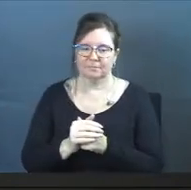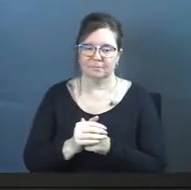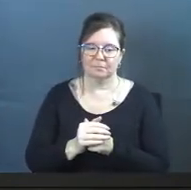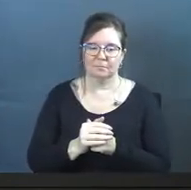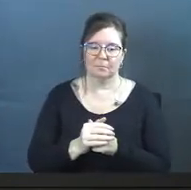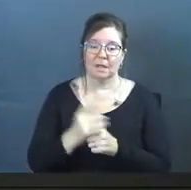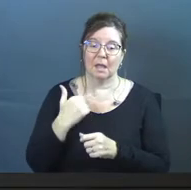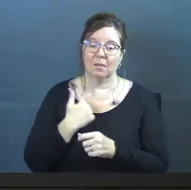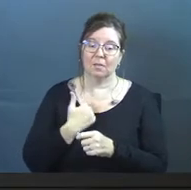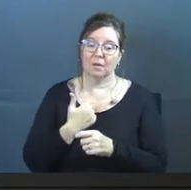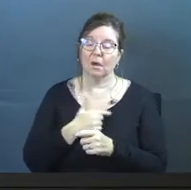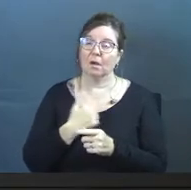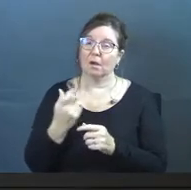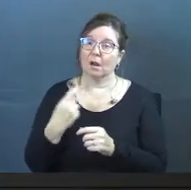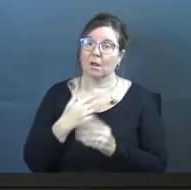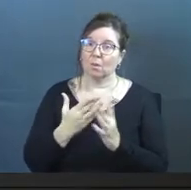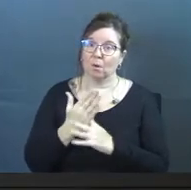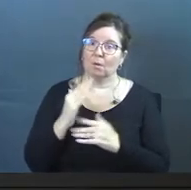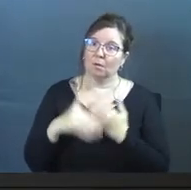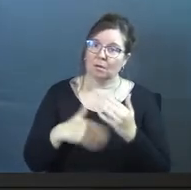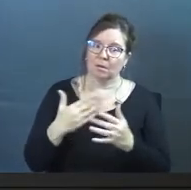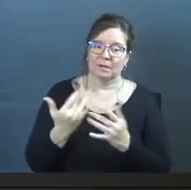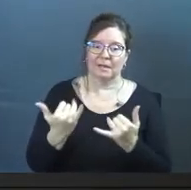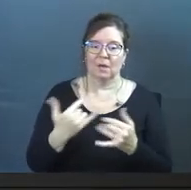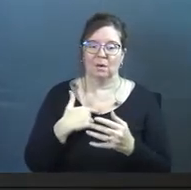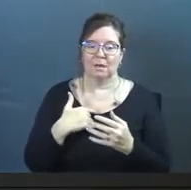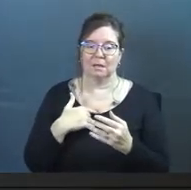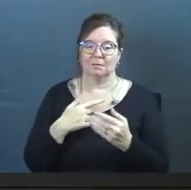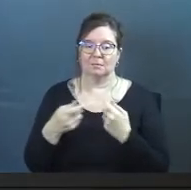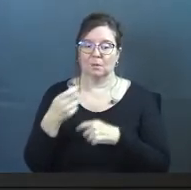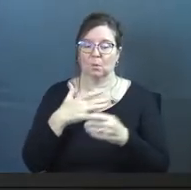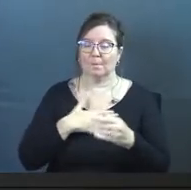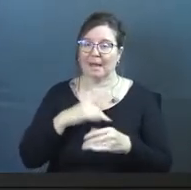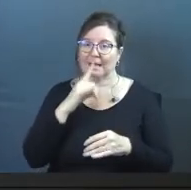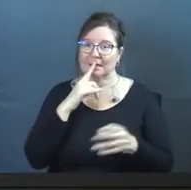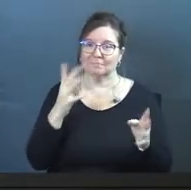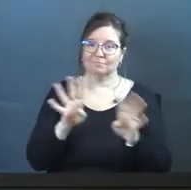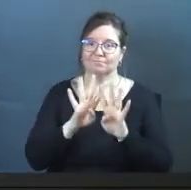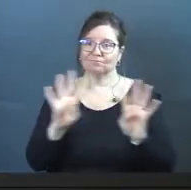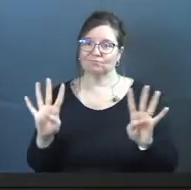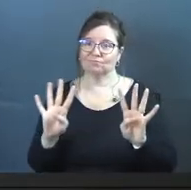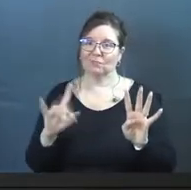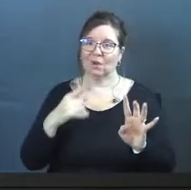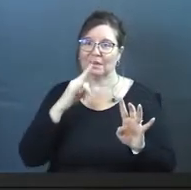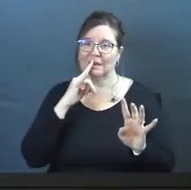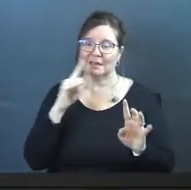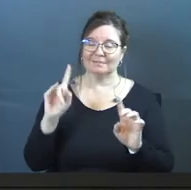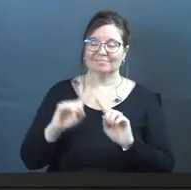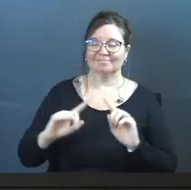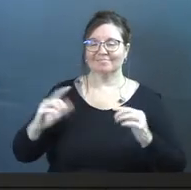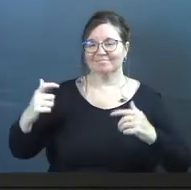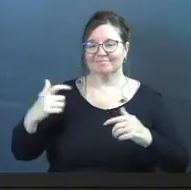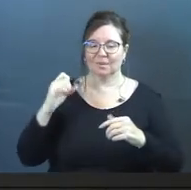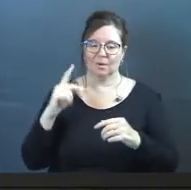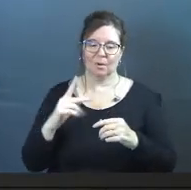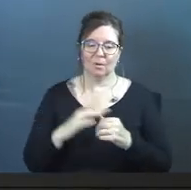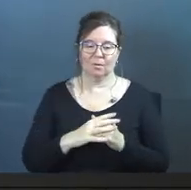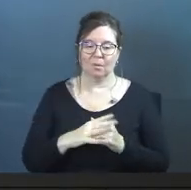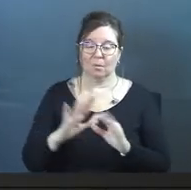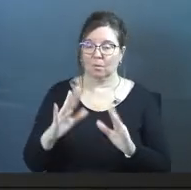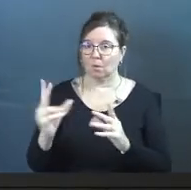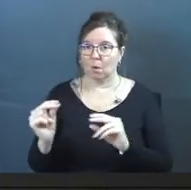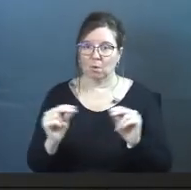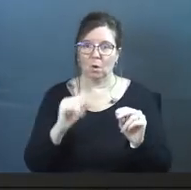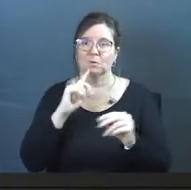You know? And then we go back and then after that, she's like, okay, now I need to get a picture with my kids. And so she gets with all of her kids and it's like, okay, oh,